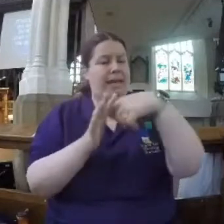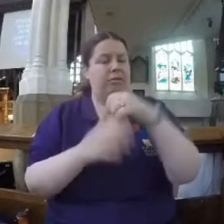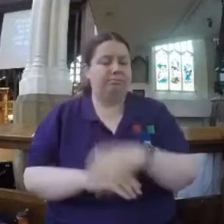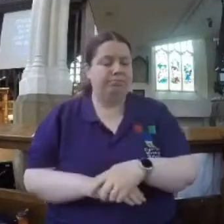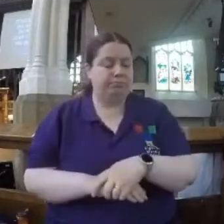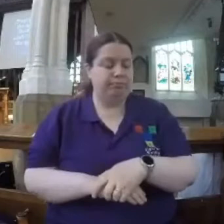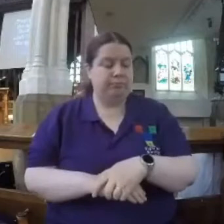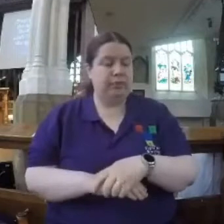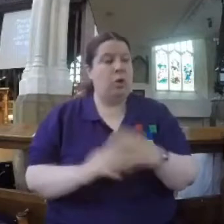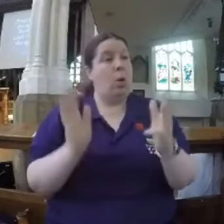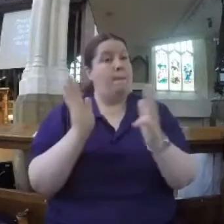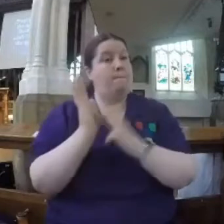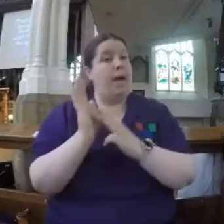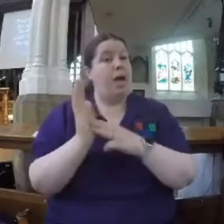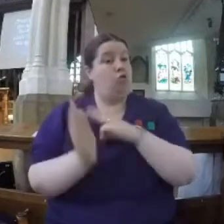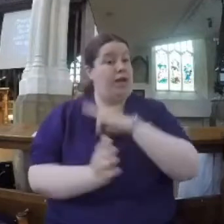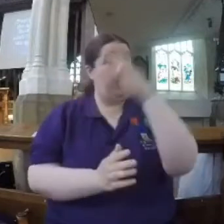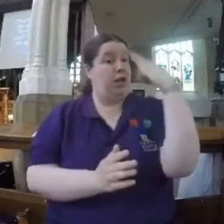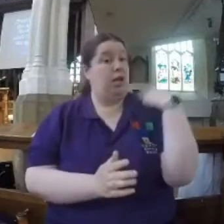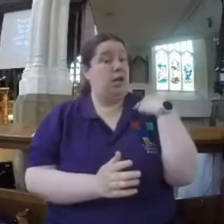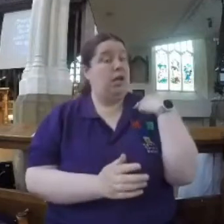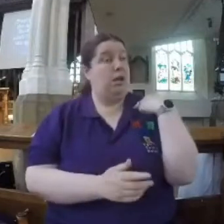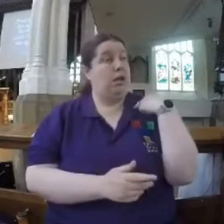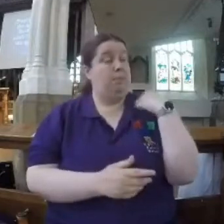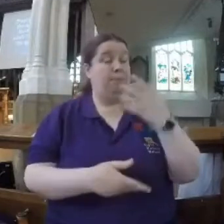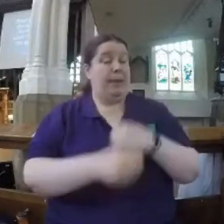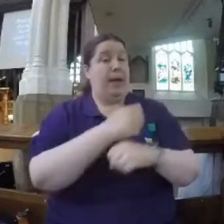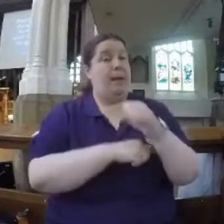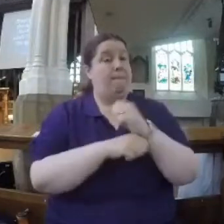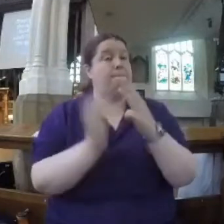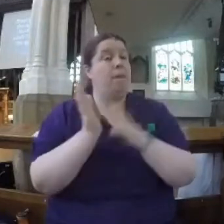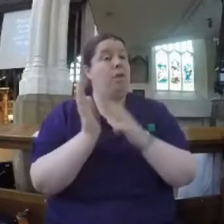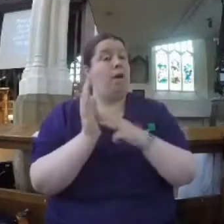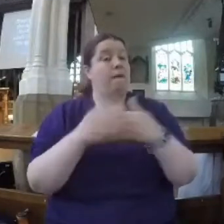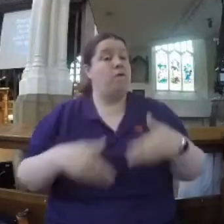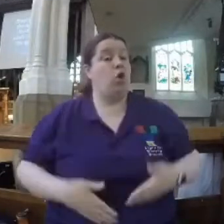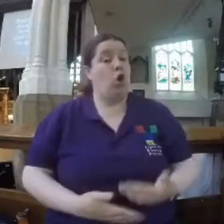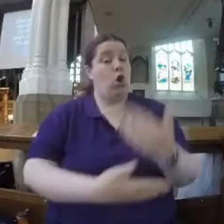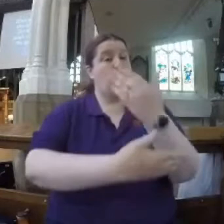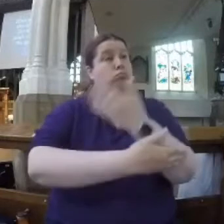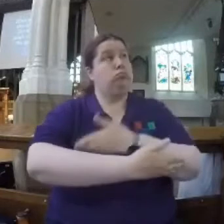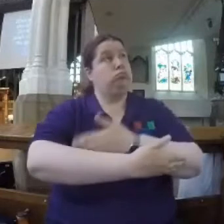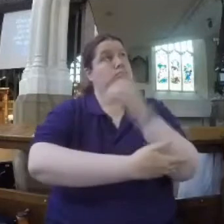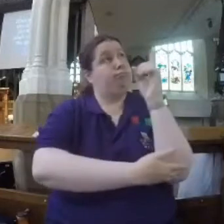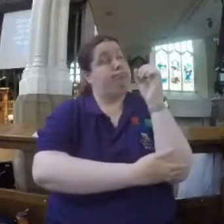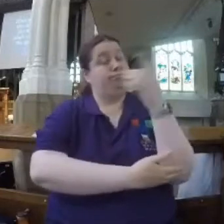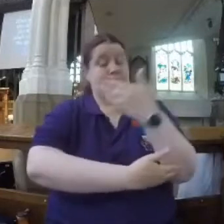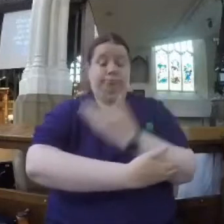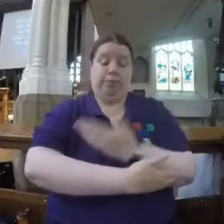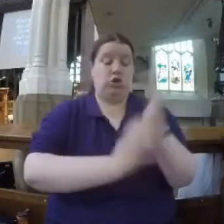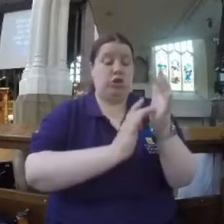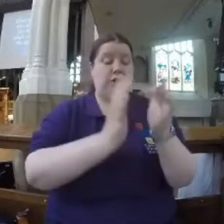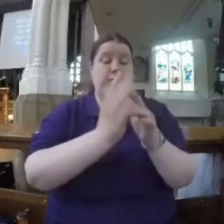You know Mary on learning that she is to become the mother of God. The Greek word for that is theotokos. Theotokos.